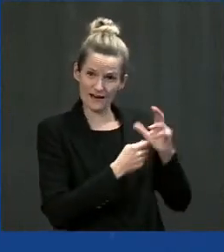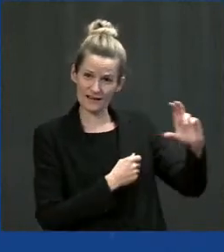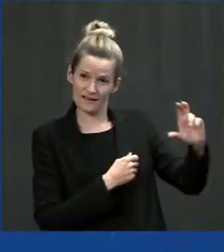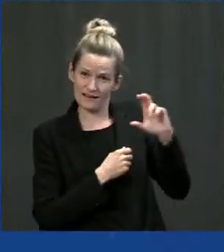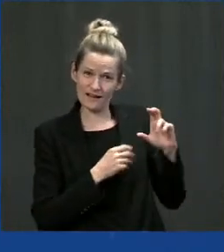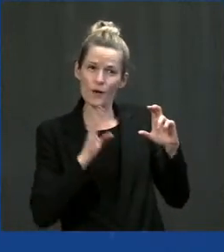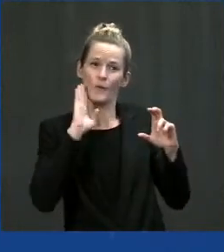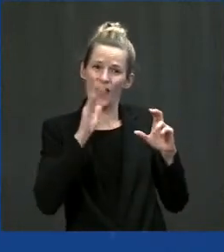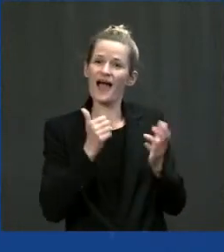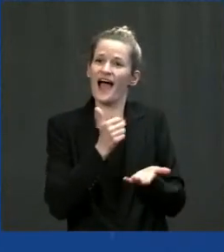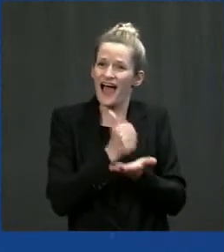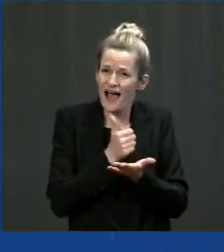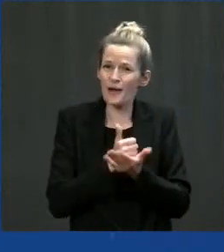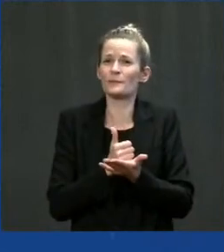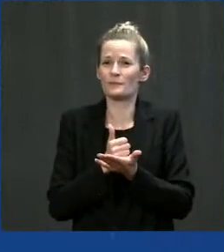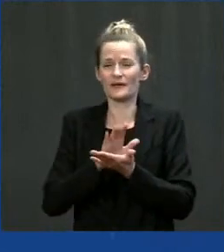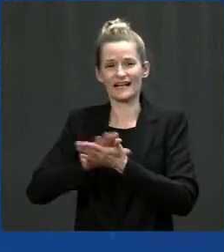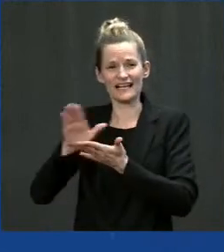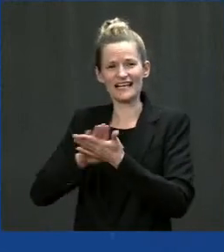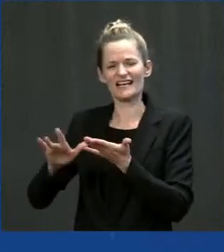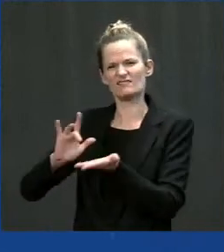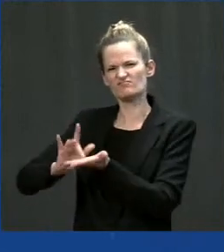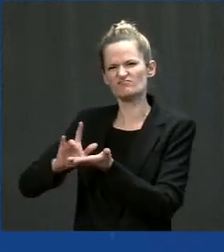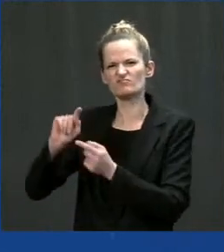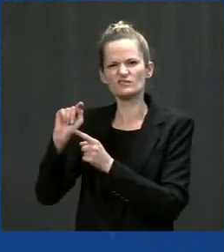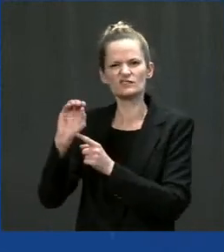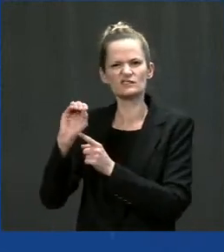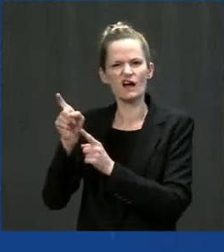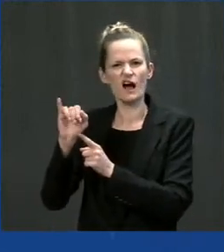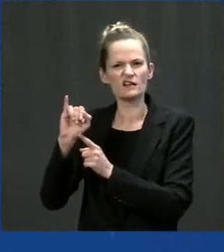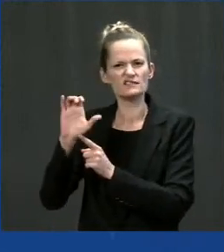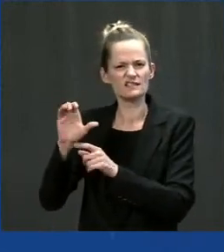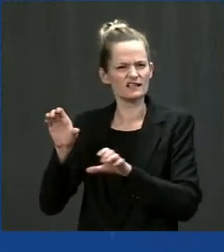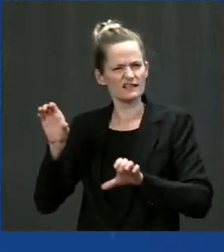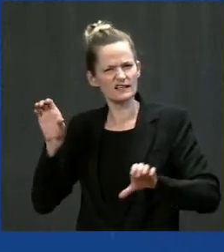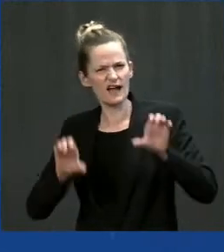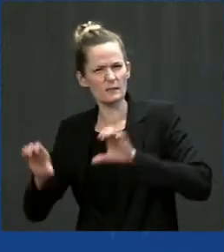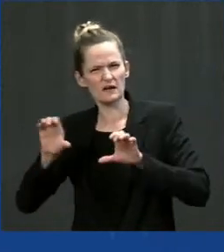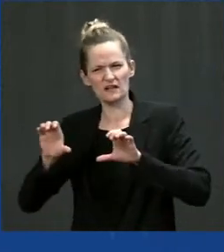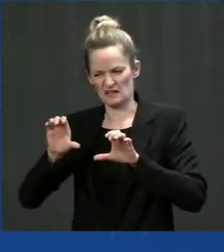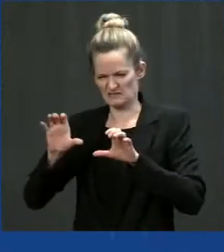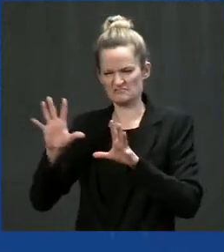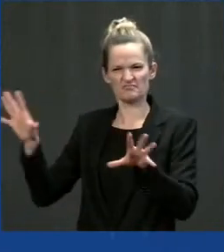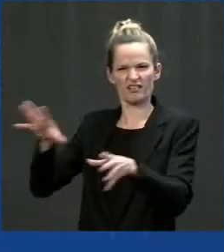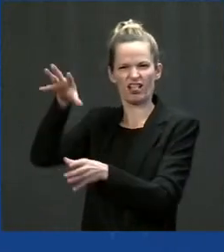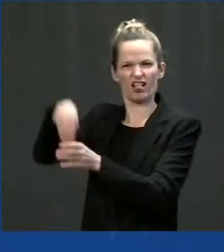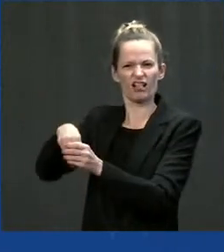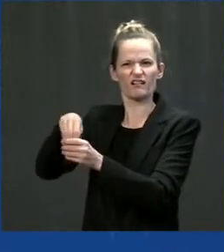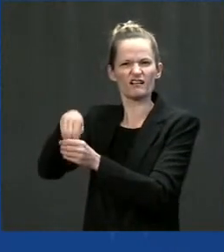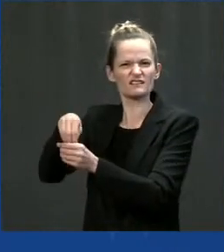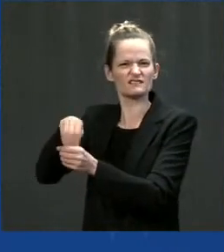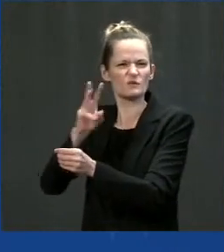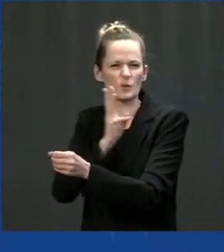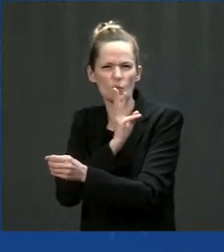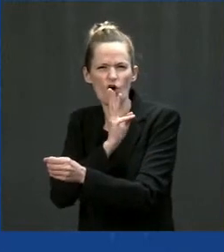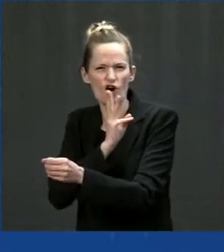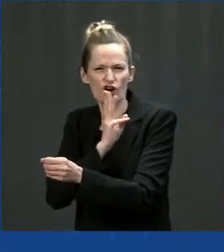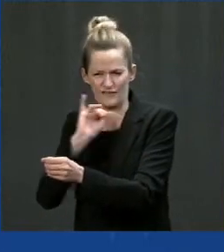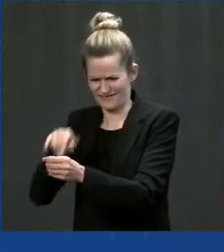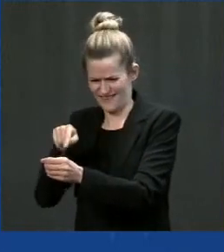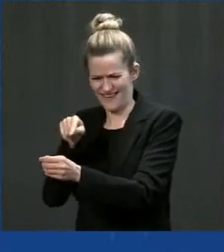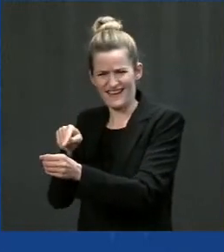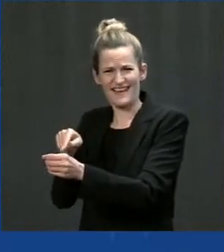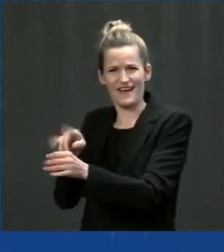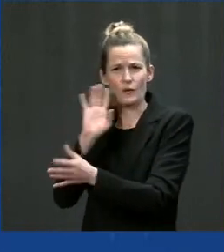It includes $4 billion to help water utilities remove chemicals from their supply or to connect well owners to local